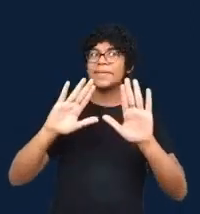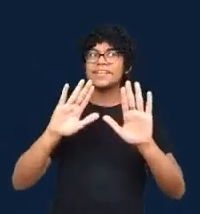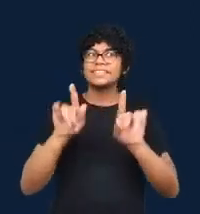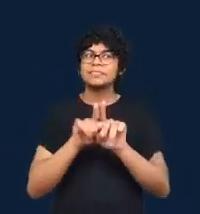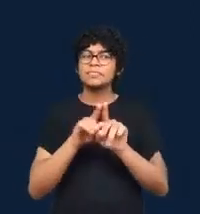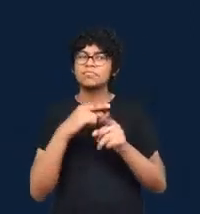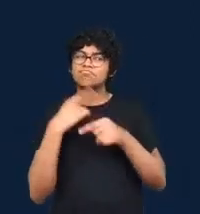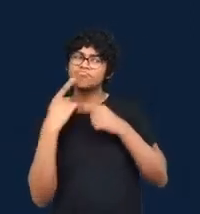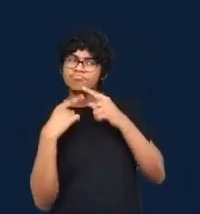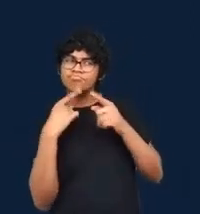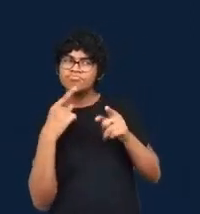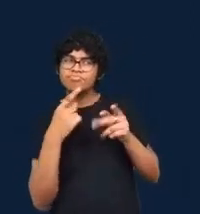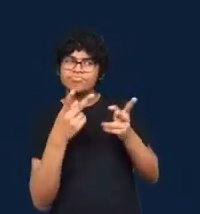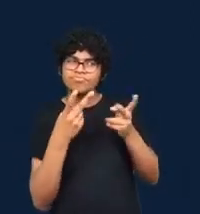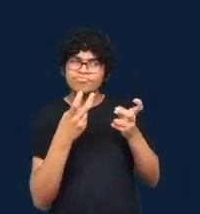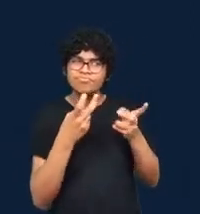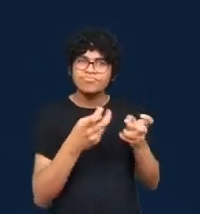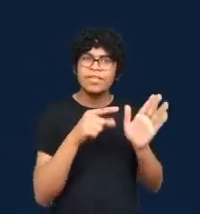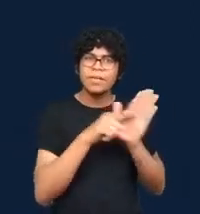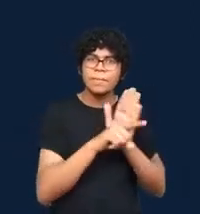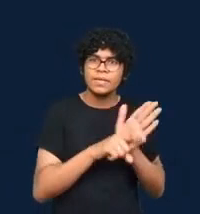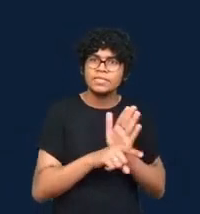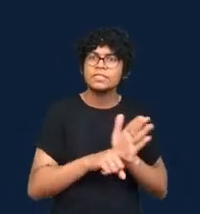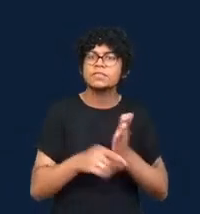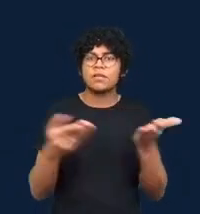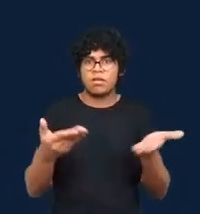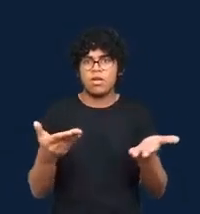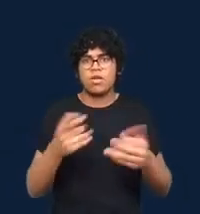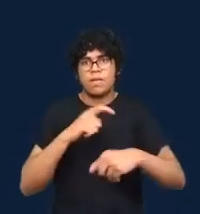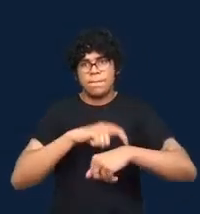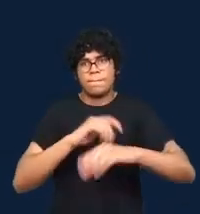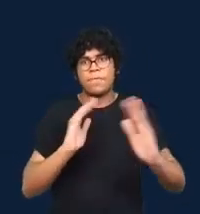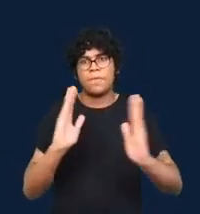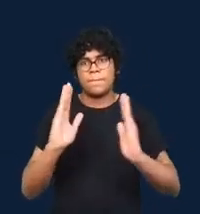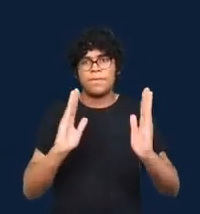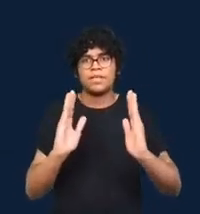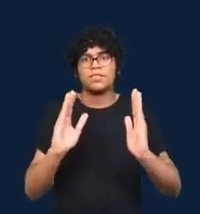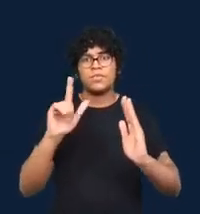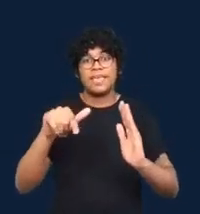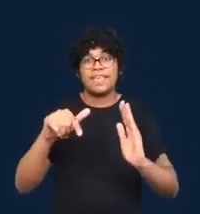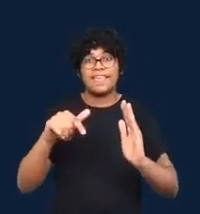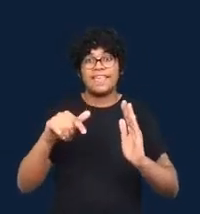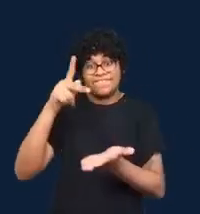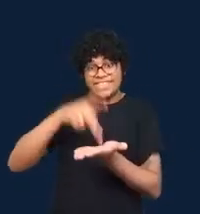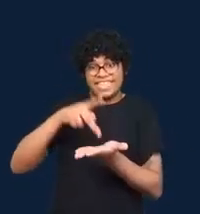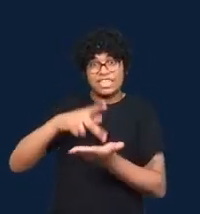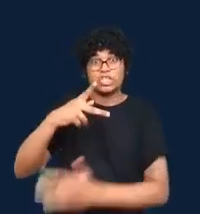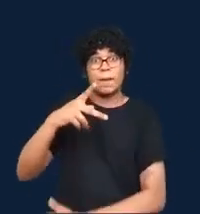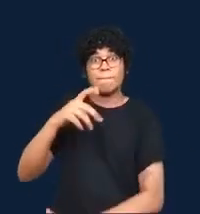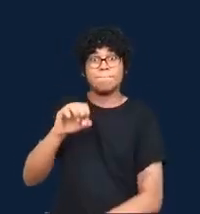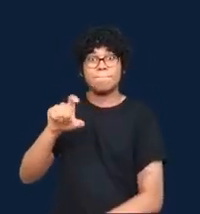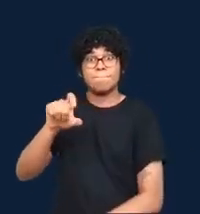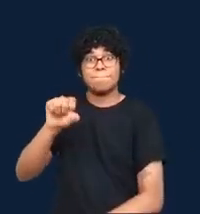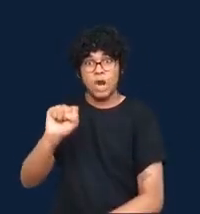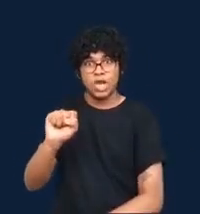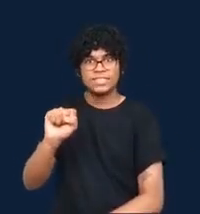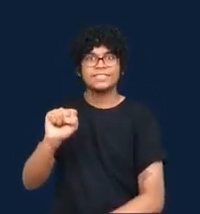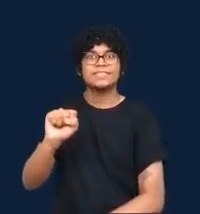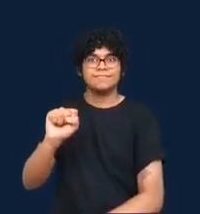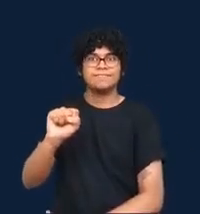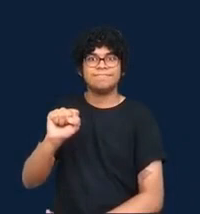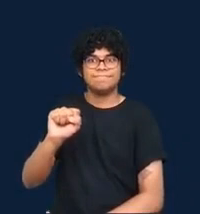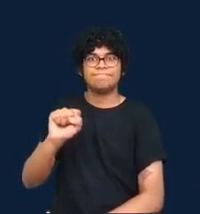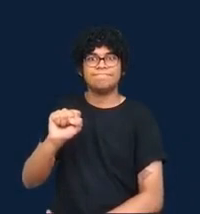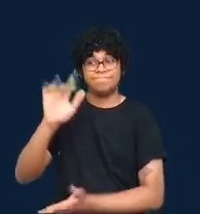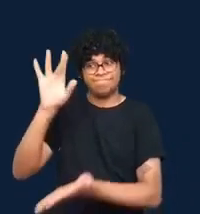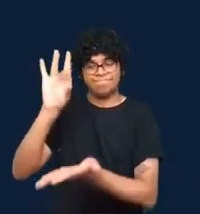called a post-truth or a post-fact moment. So this is why the subtitle of